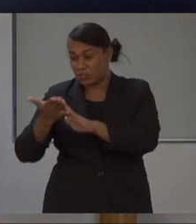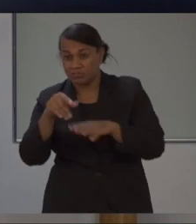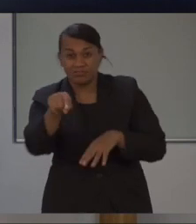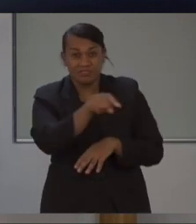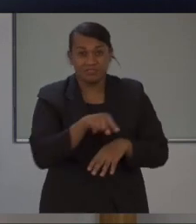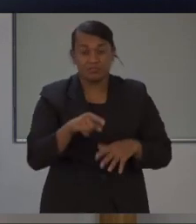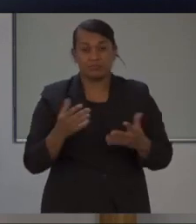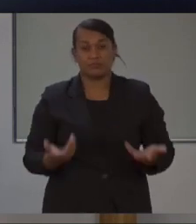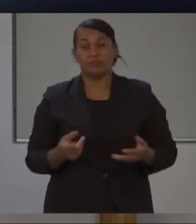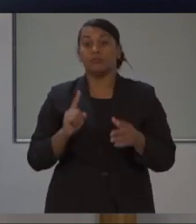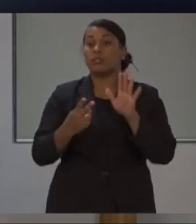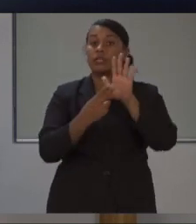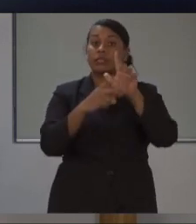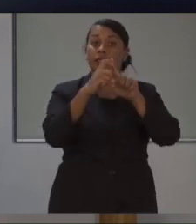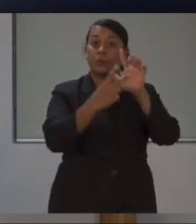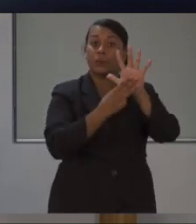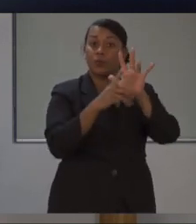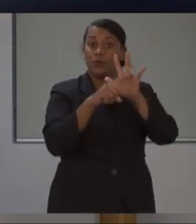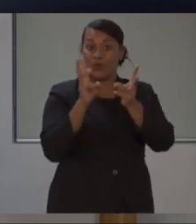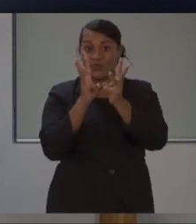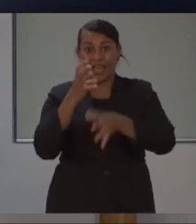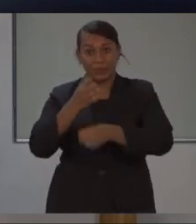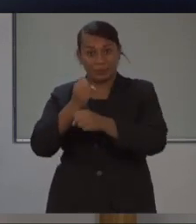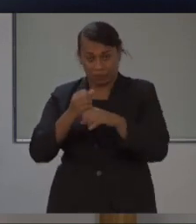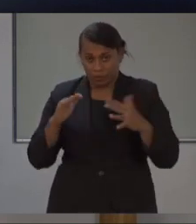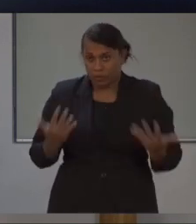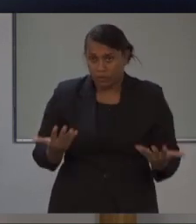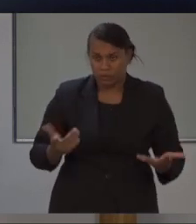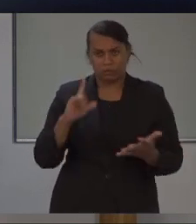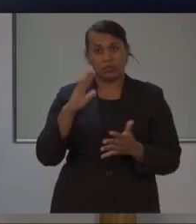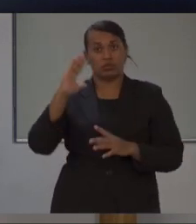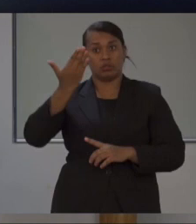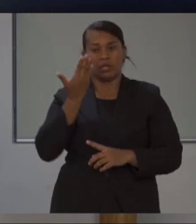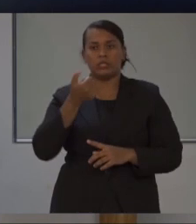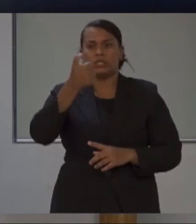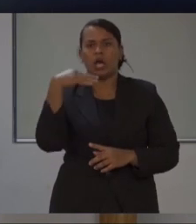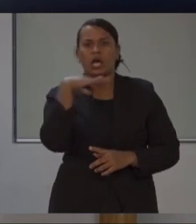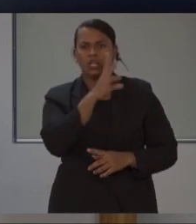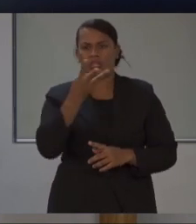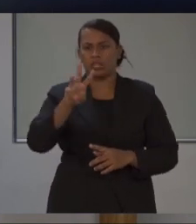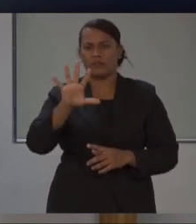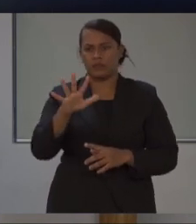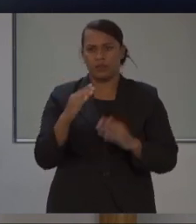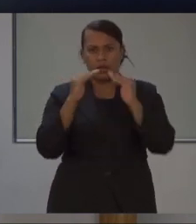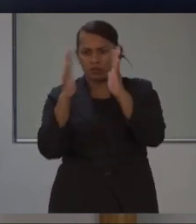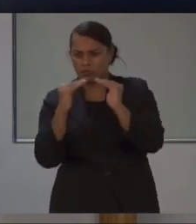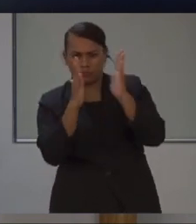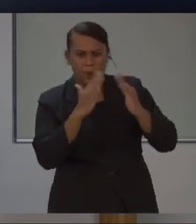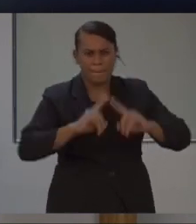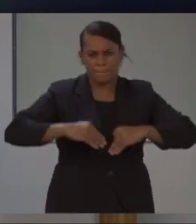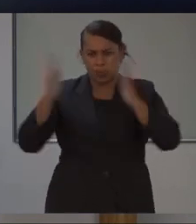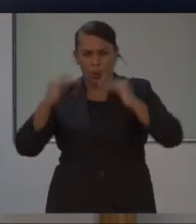Andy Moore's latest survey now shows that 635 homes across the country were destroyed by the storm,